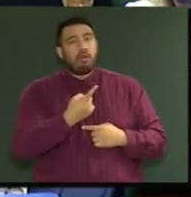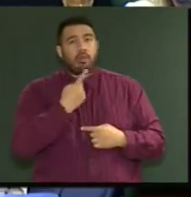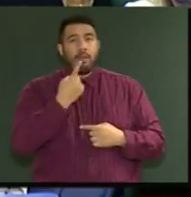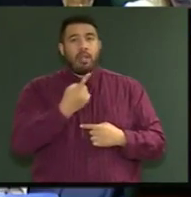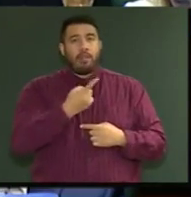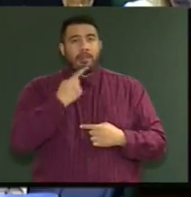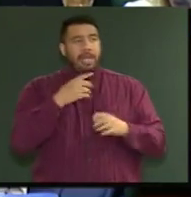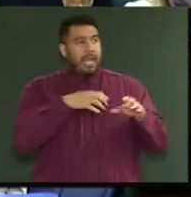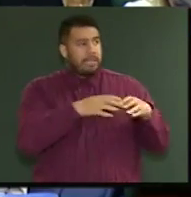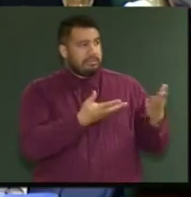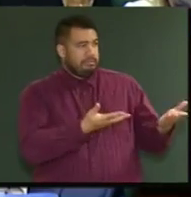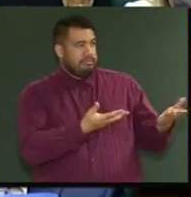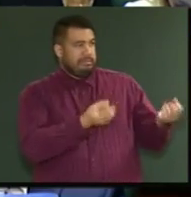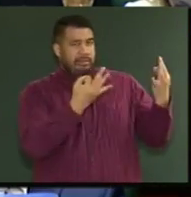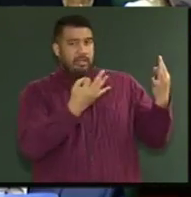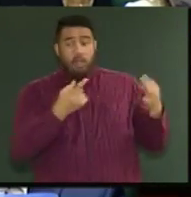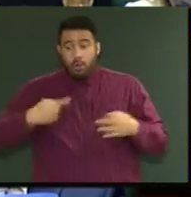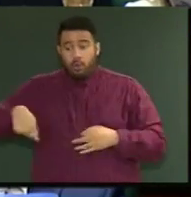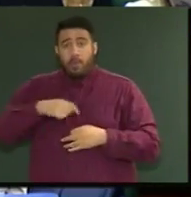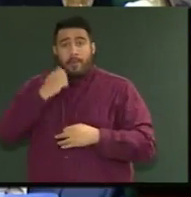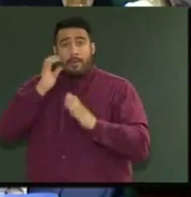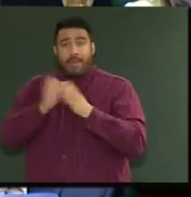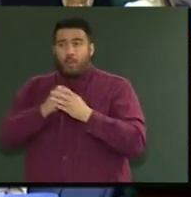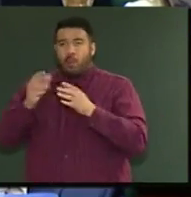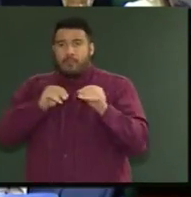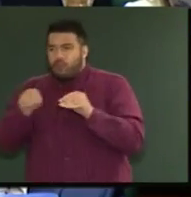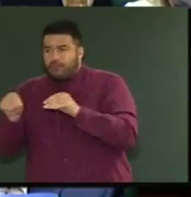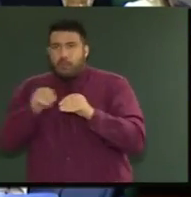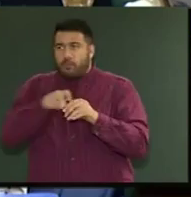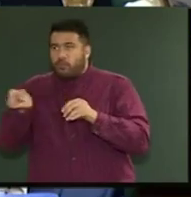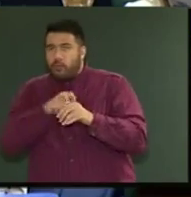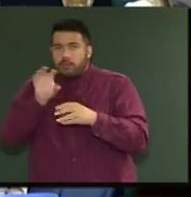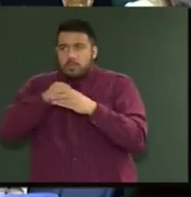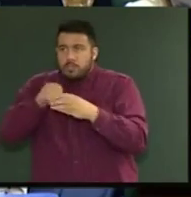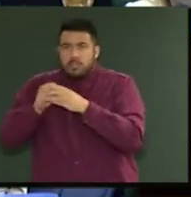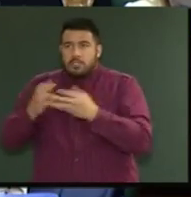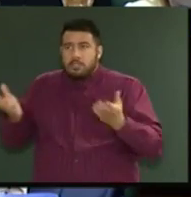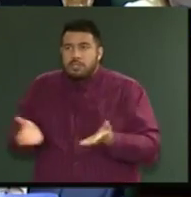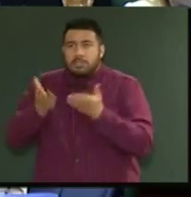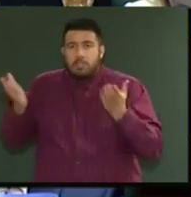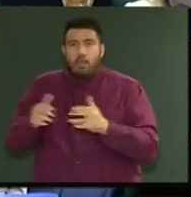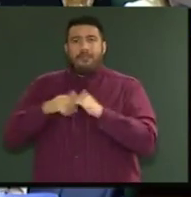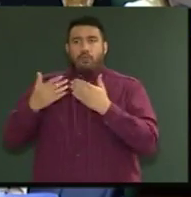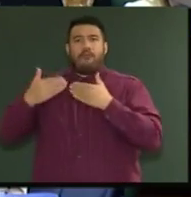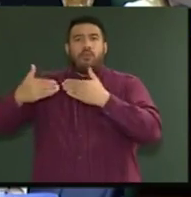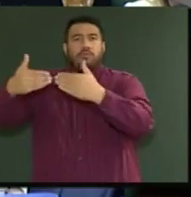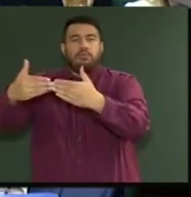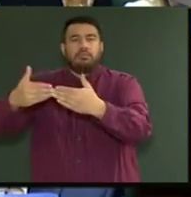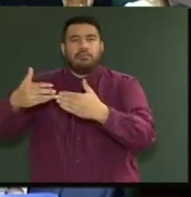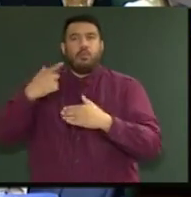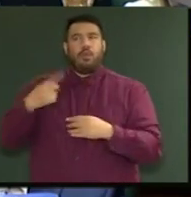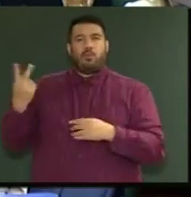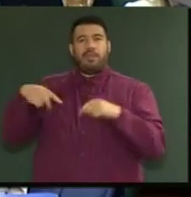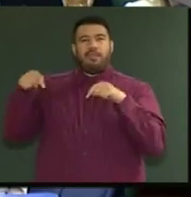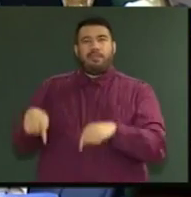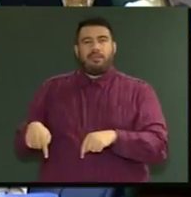what has the Māori Party done, we've moved and moved and will continue to move forward. That's what we're about. So, in